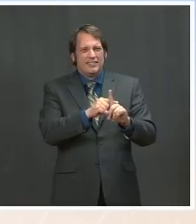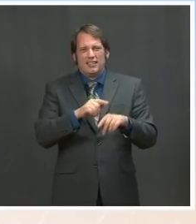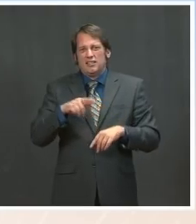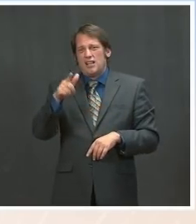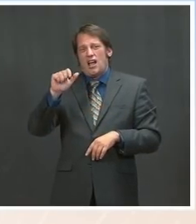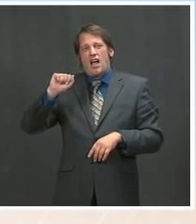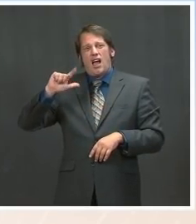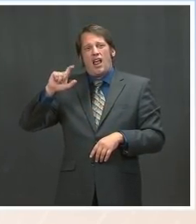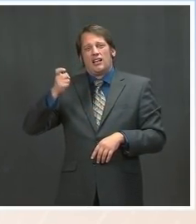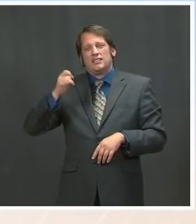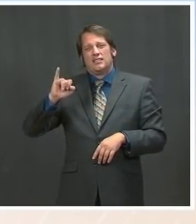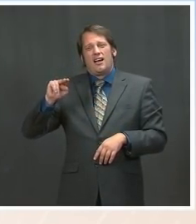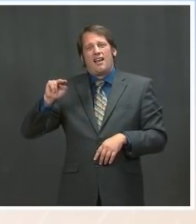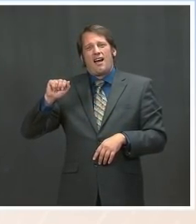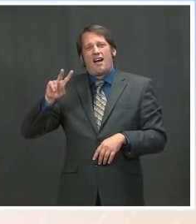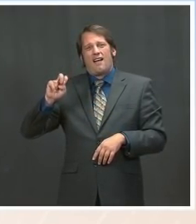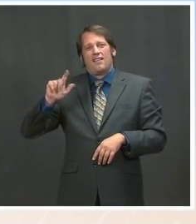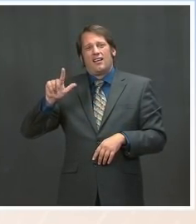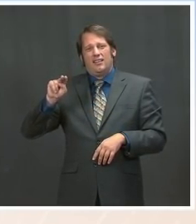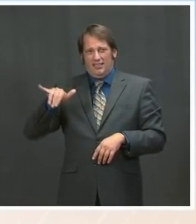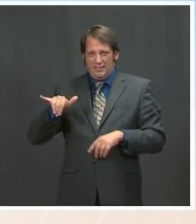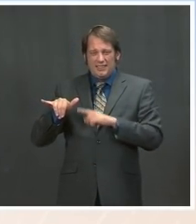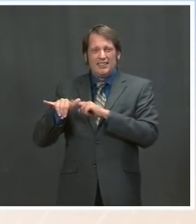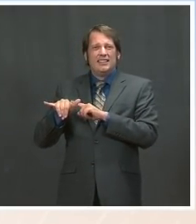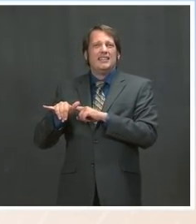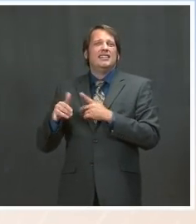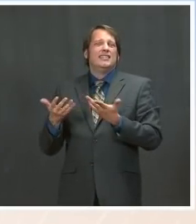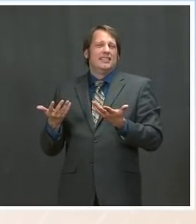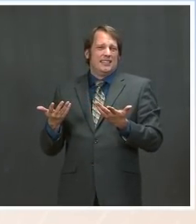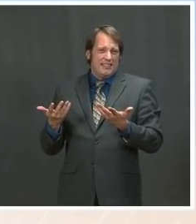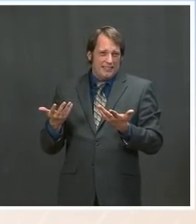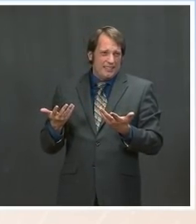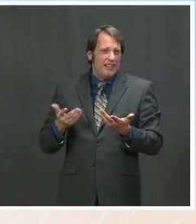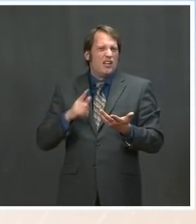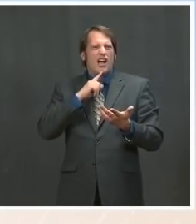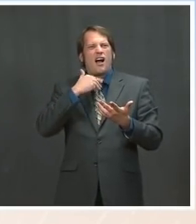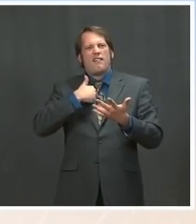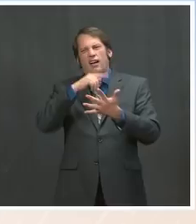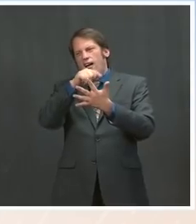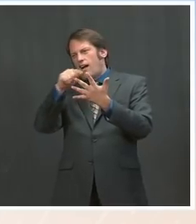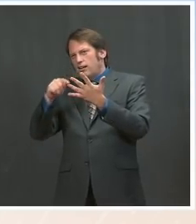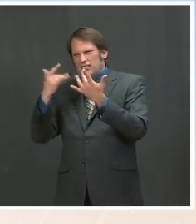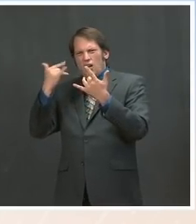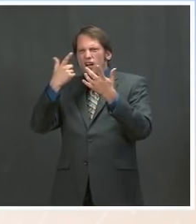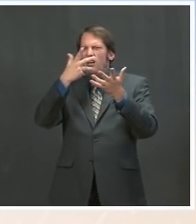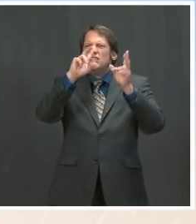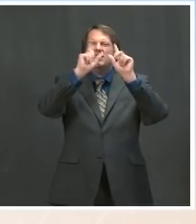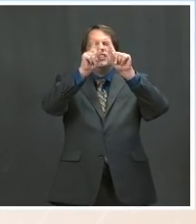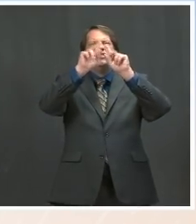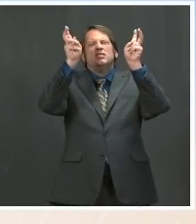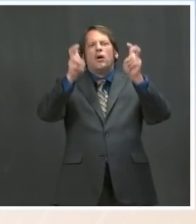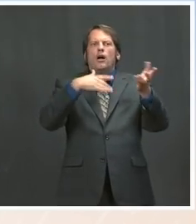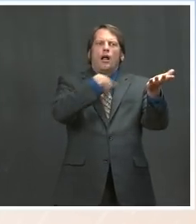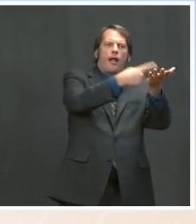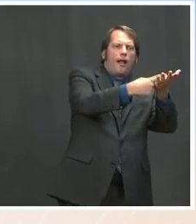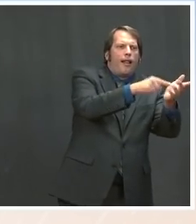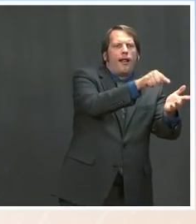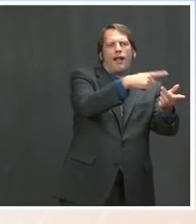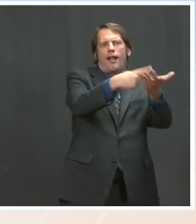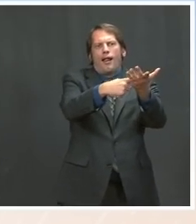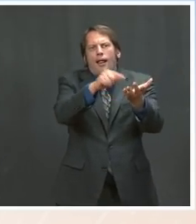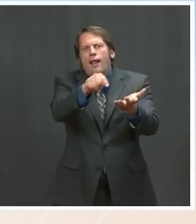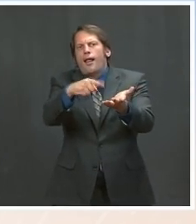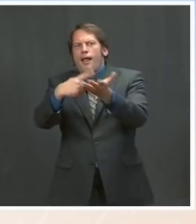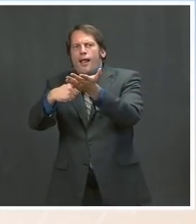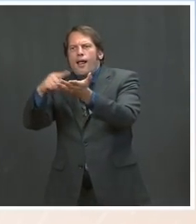category are actually an example of this as well, where conversations in private can be more effective. And on guns, there's no confusion